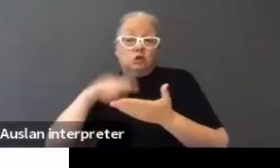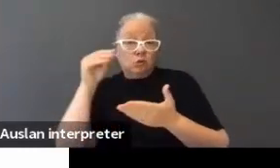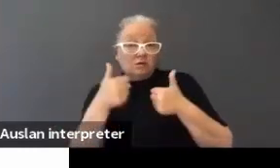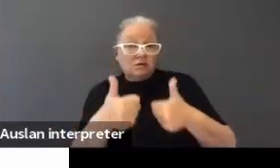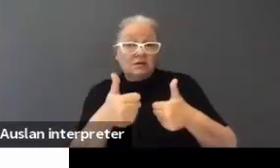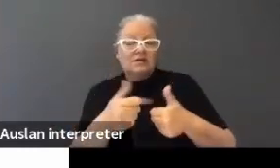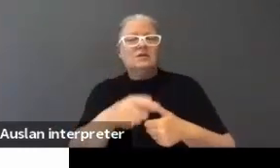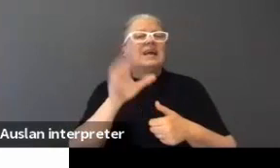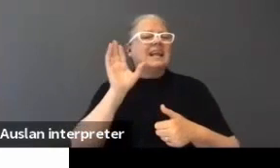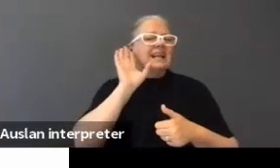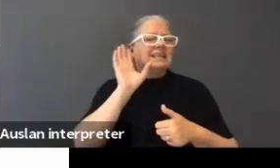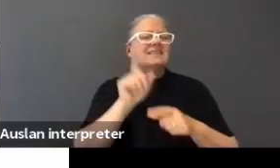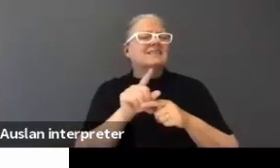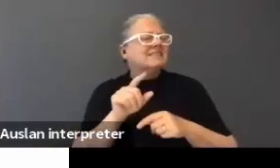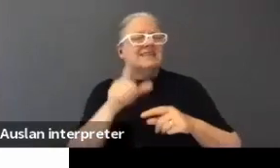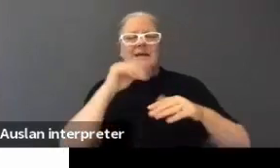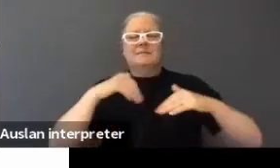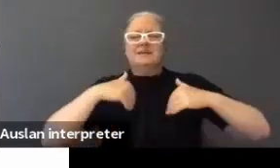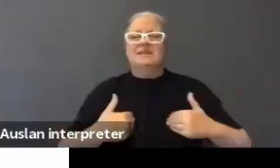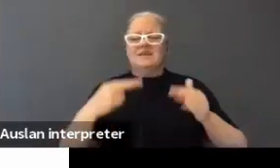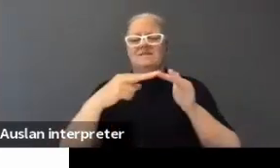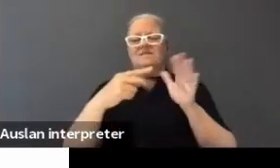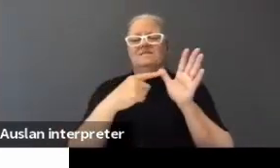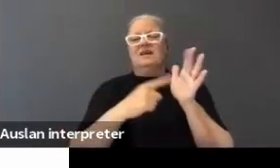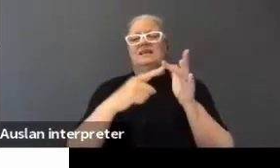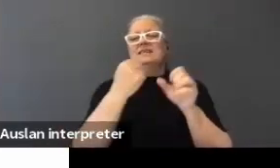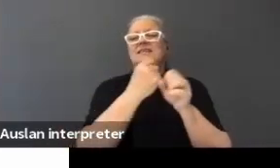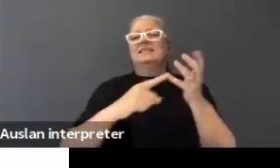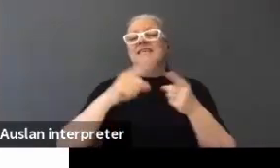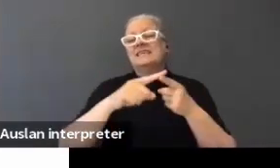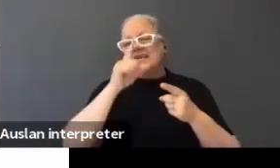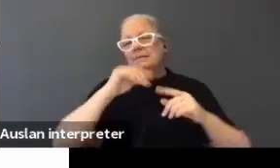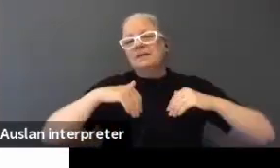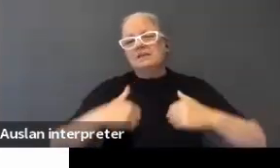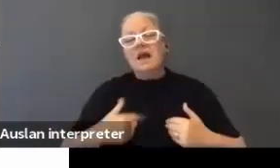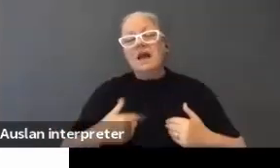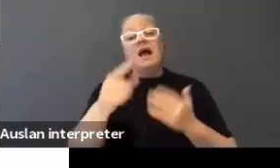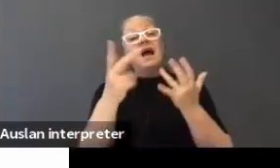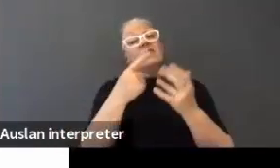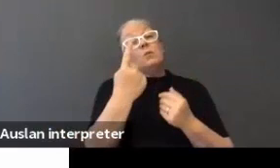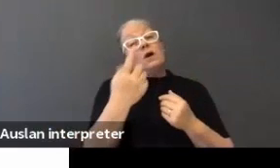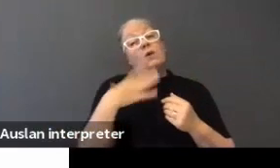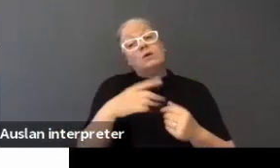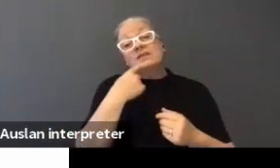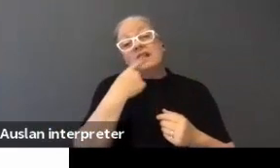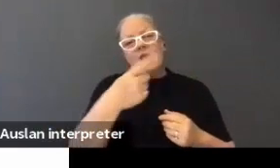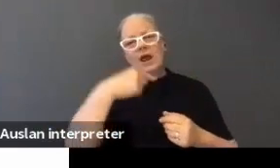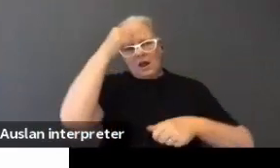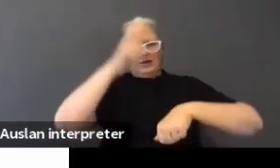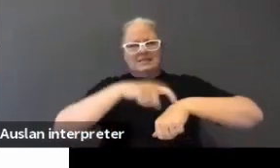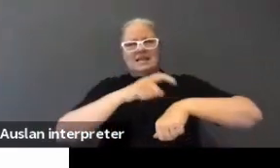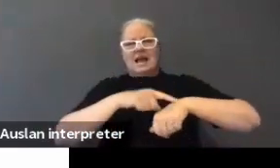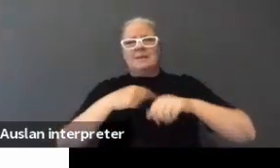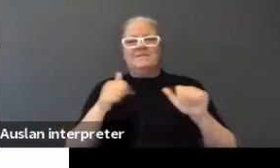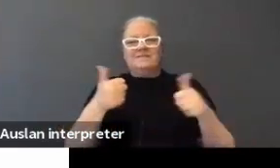Listening fatigue is also very important. very tiring. The other one thing I want to quickly, and I know I'm out of time, quickly say,